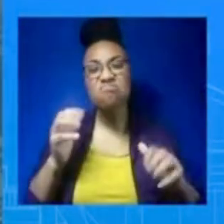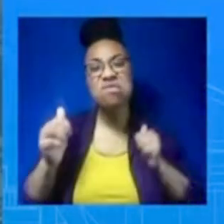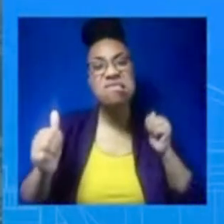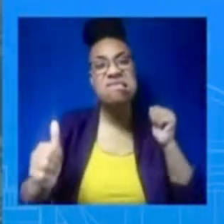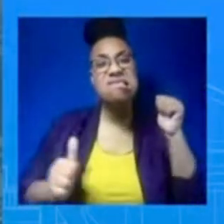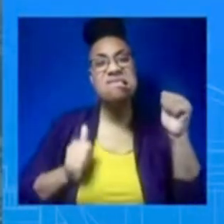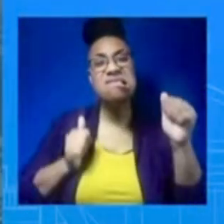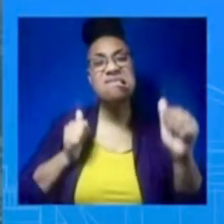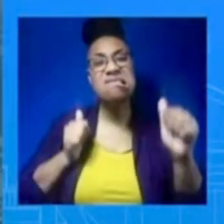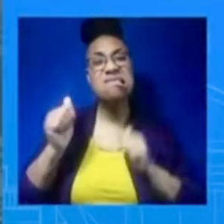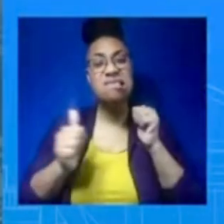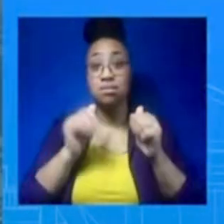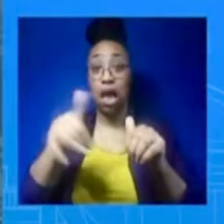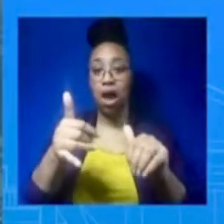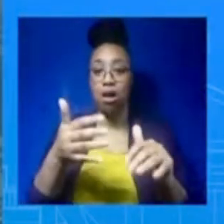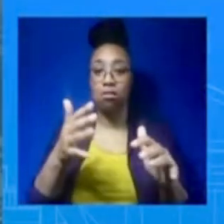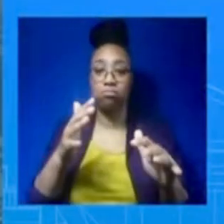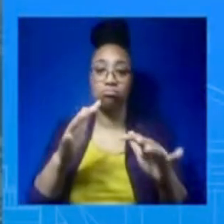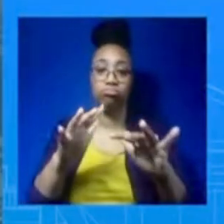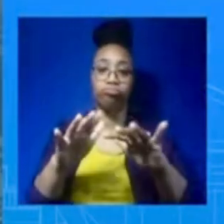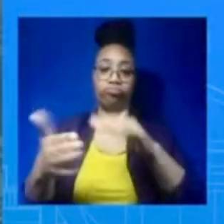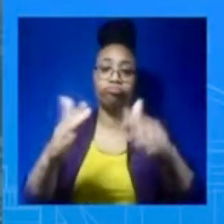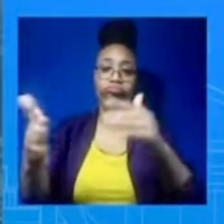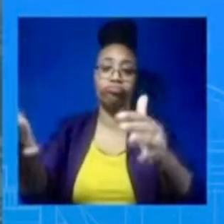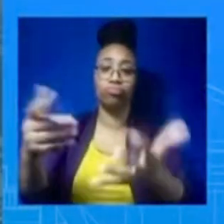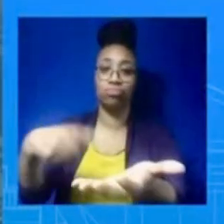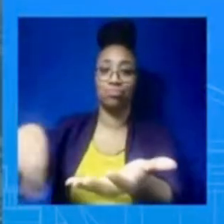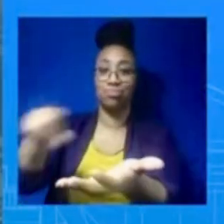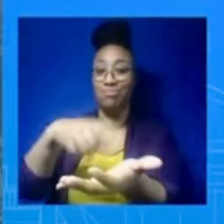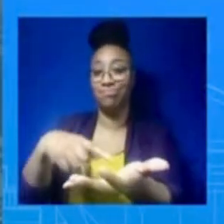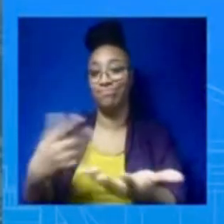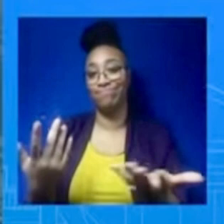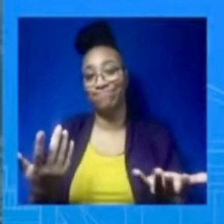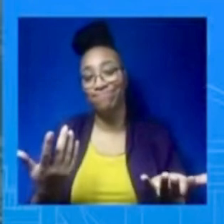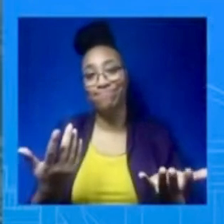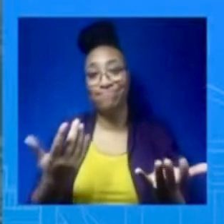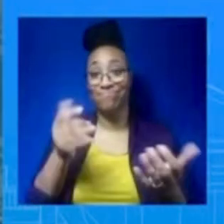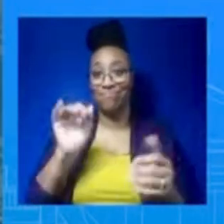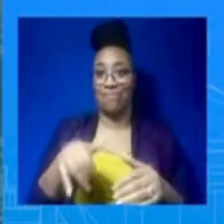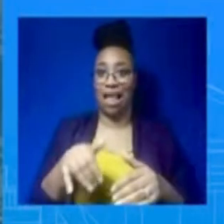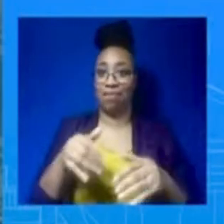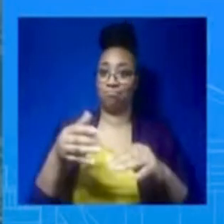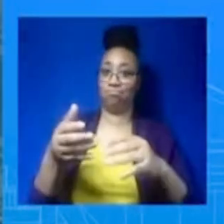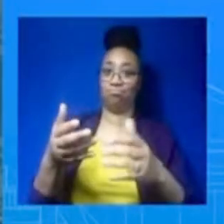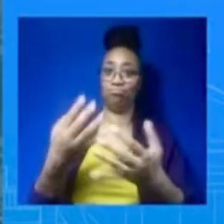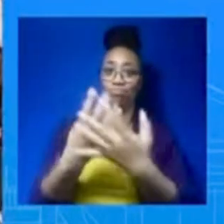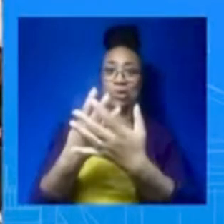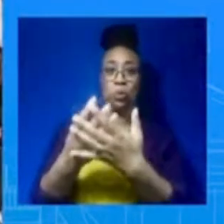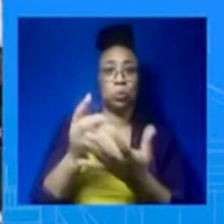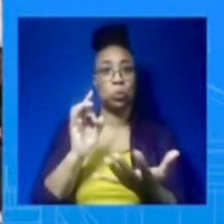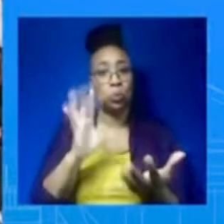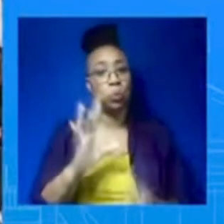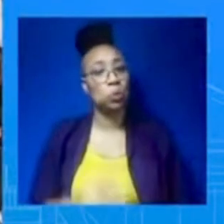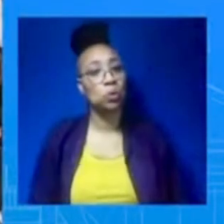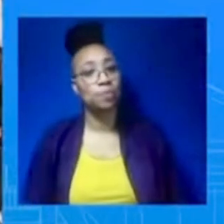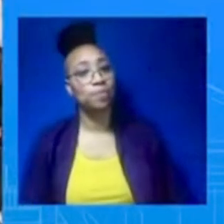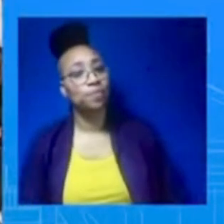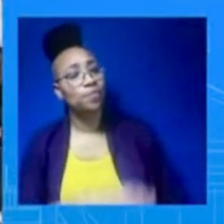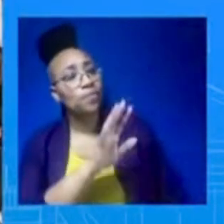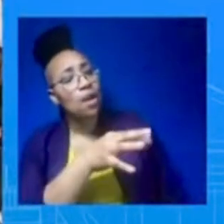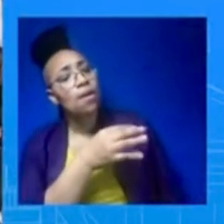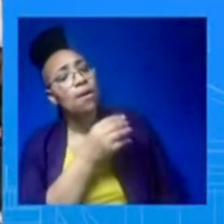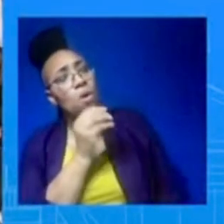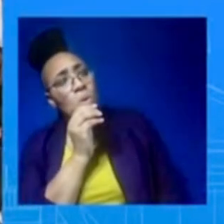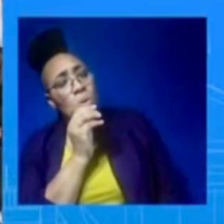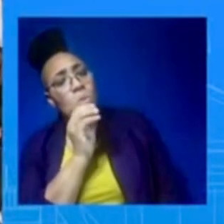you didn't ask that question, but I wanted to get that out there. Joey. Yeah, thank you. Does it remain the case that no companies, institutions or other